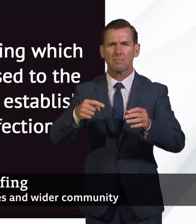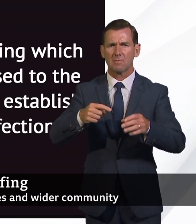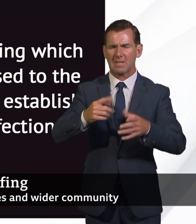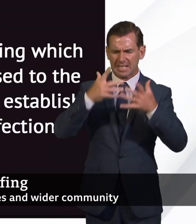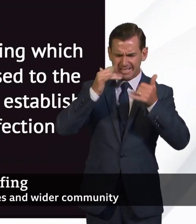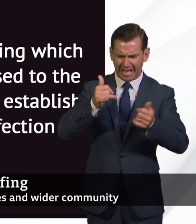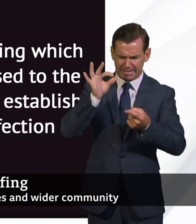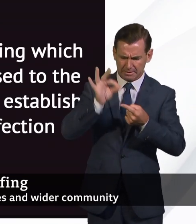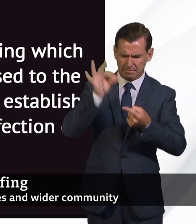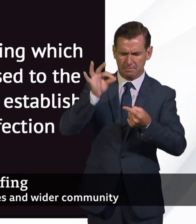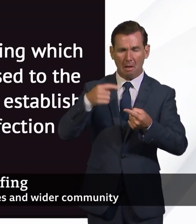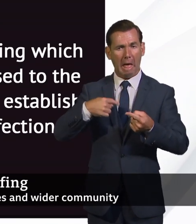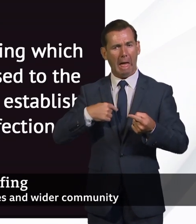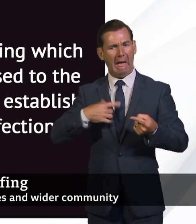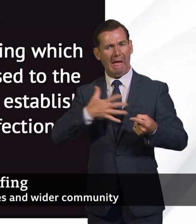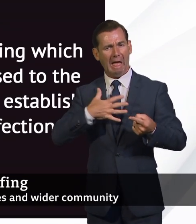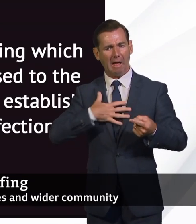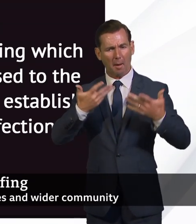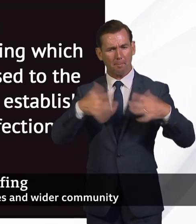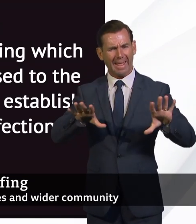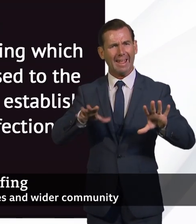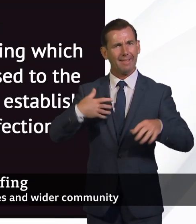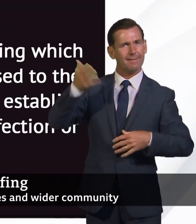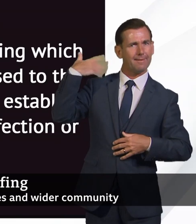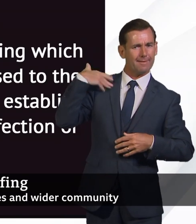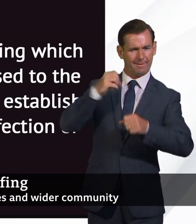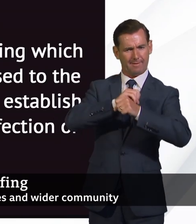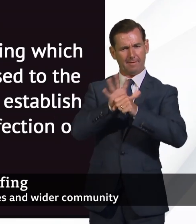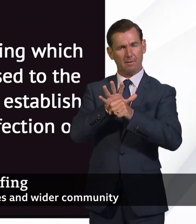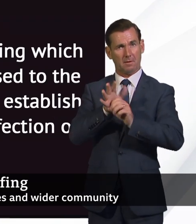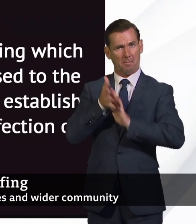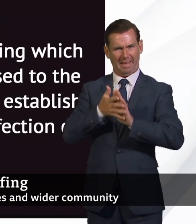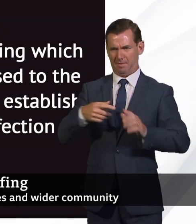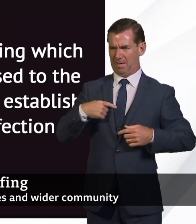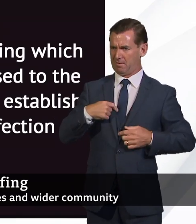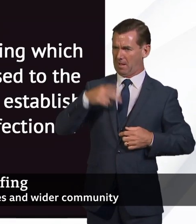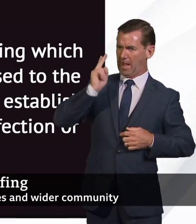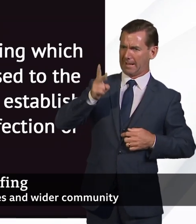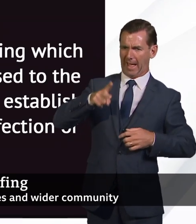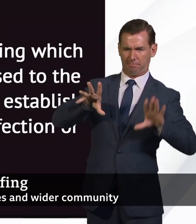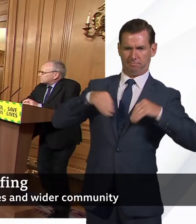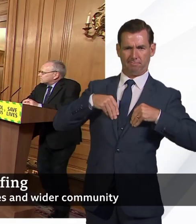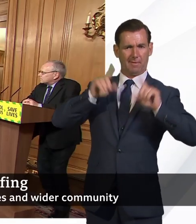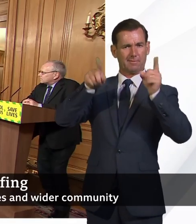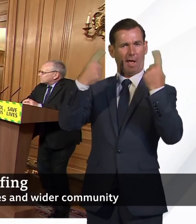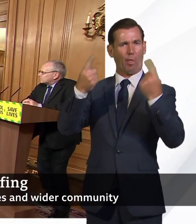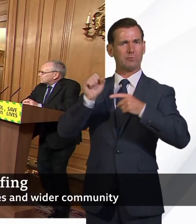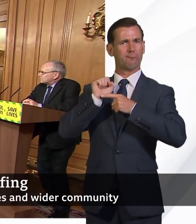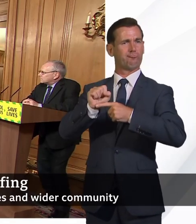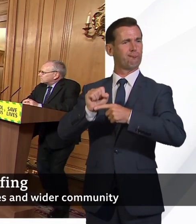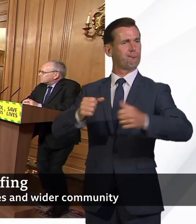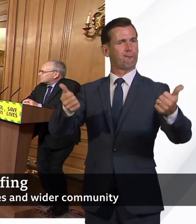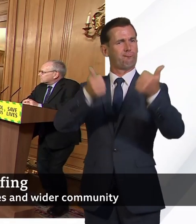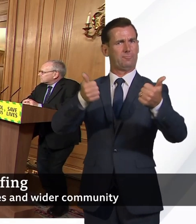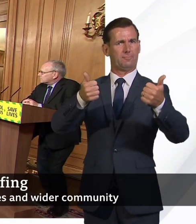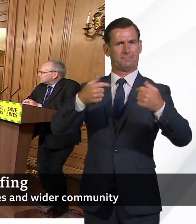What work is being done to establish if antibodies mean less risk of infection or possible immunity? And I think I can probably do no better than